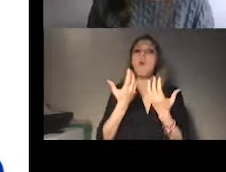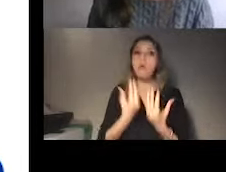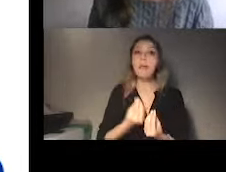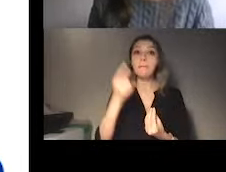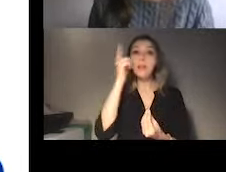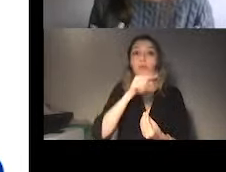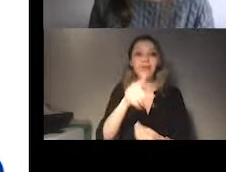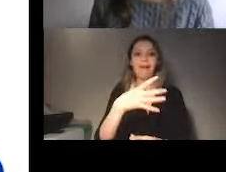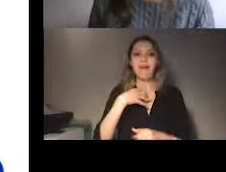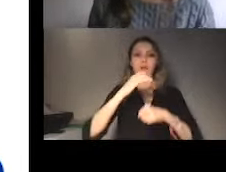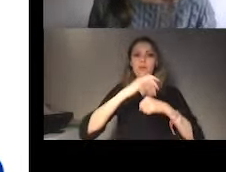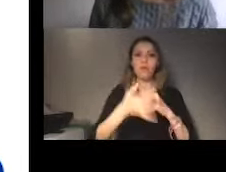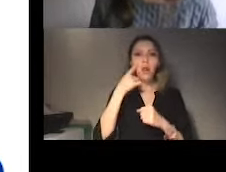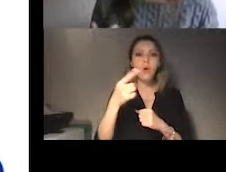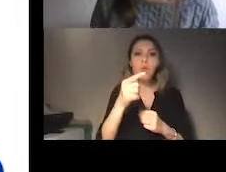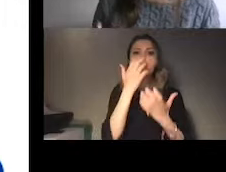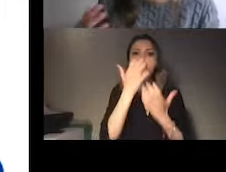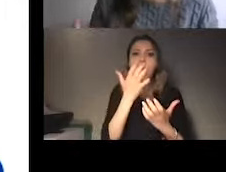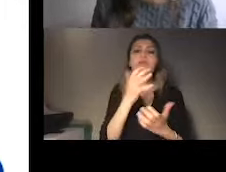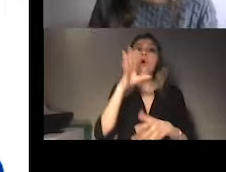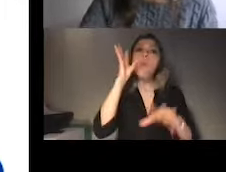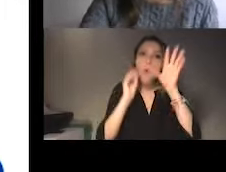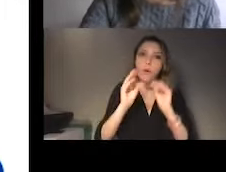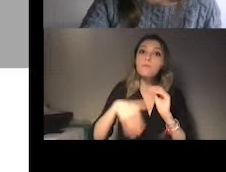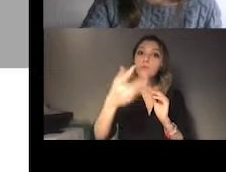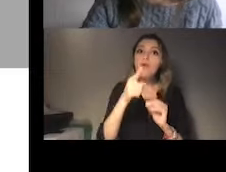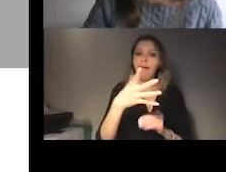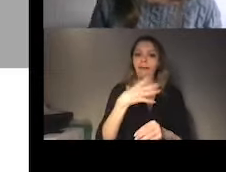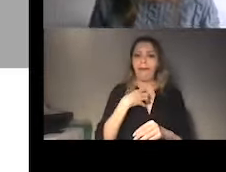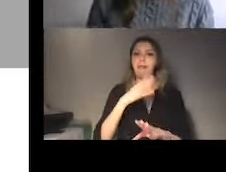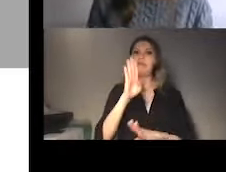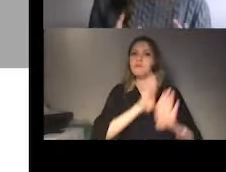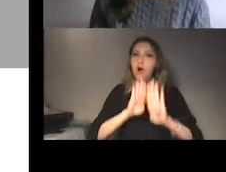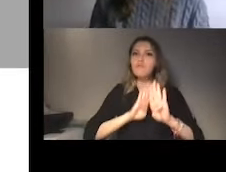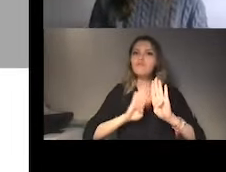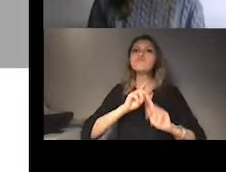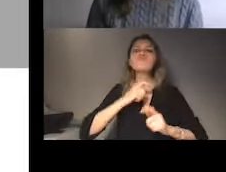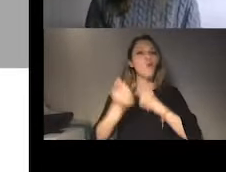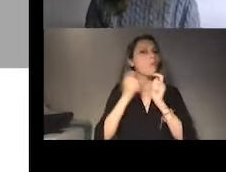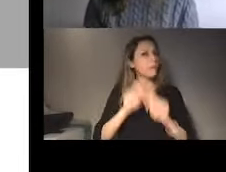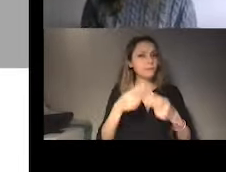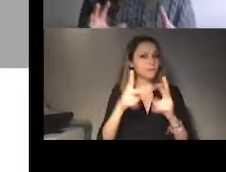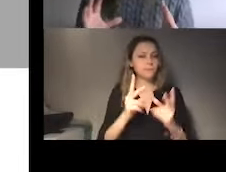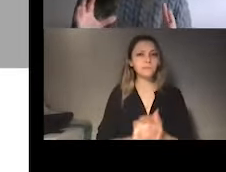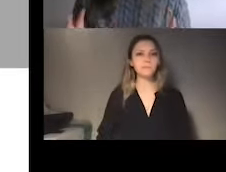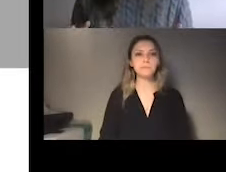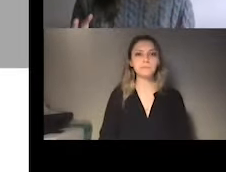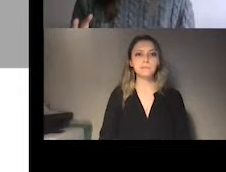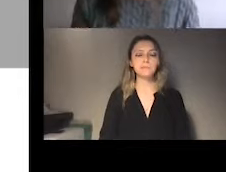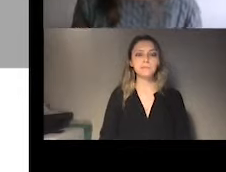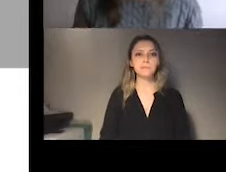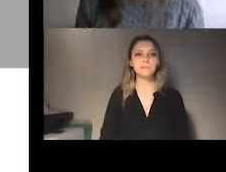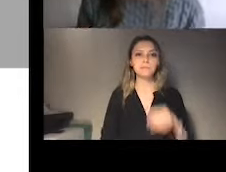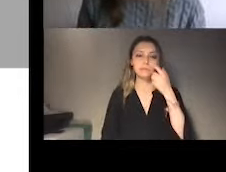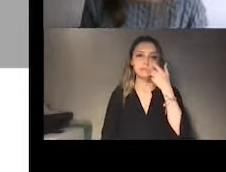advocacy work and improve human rights. So today we will not focus